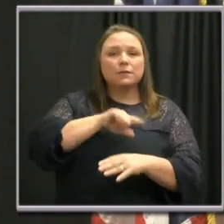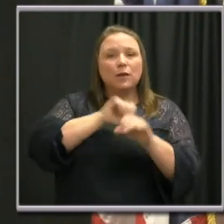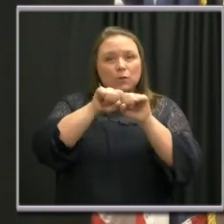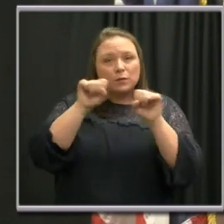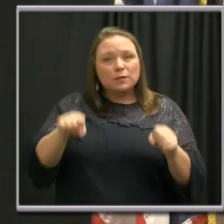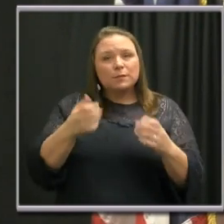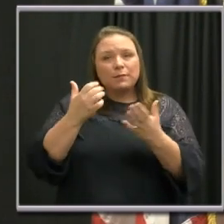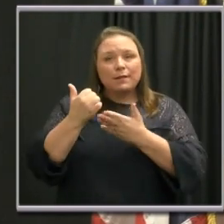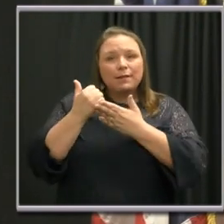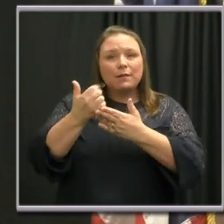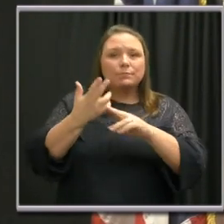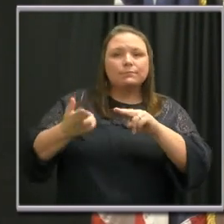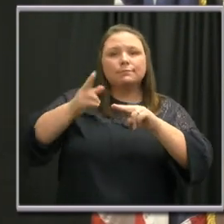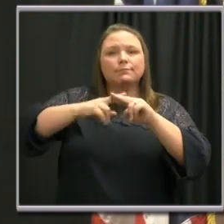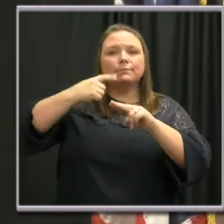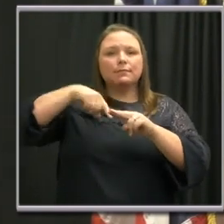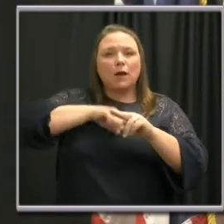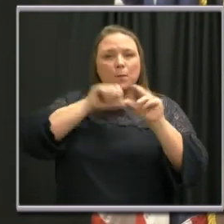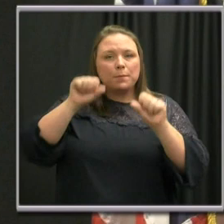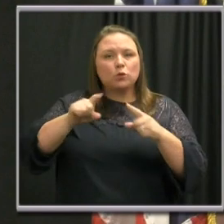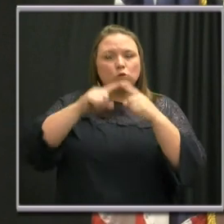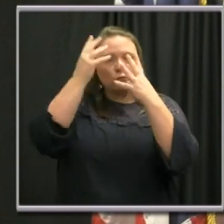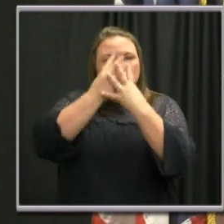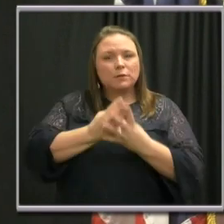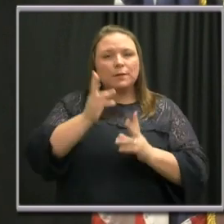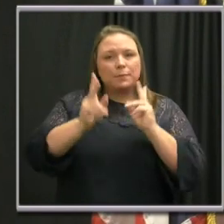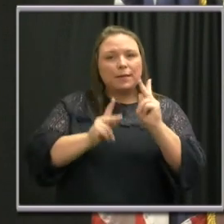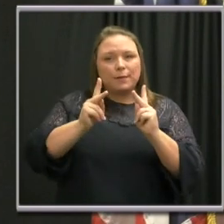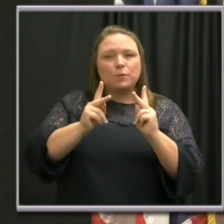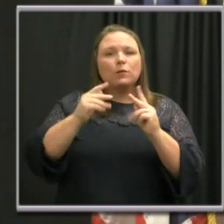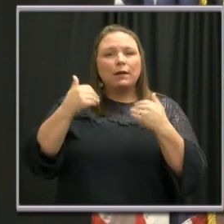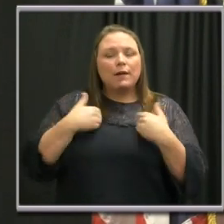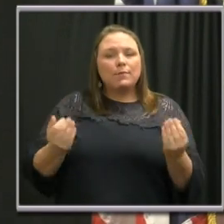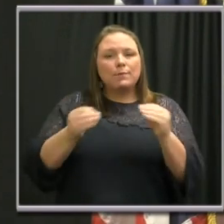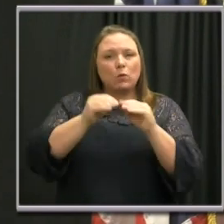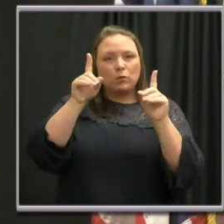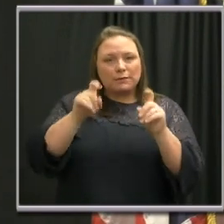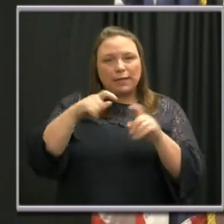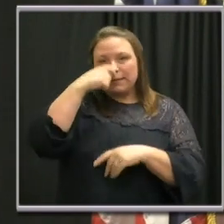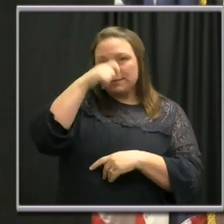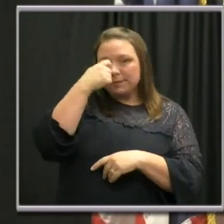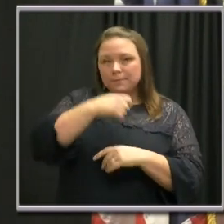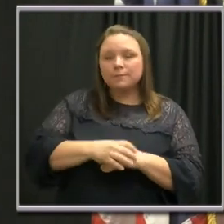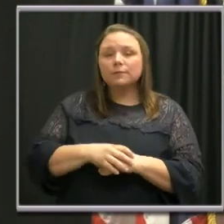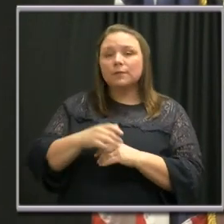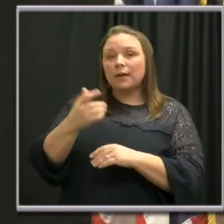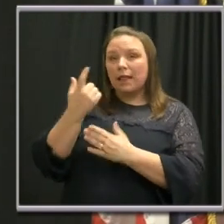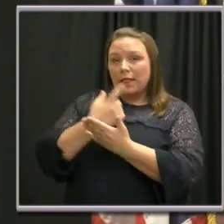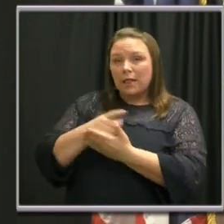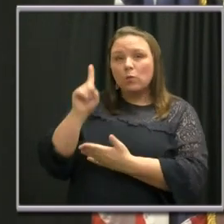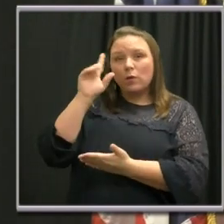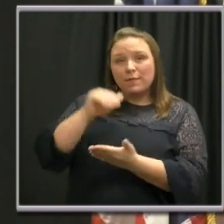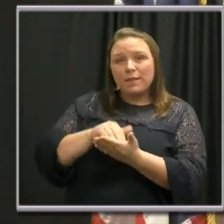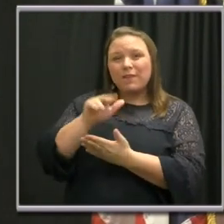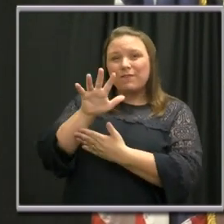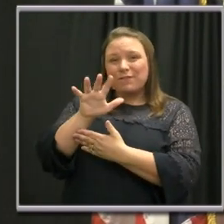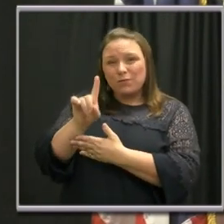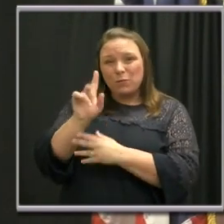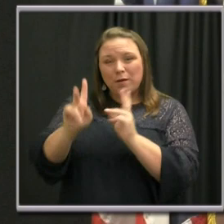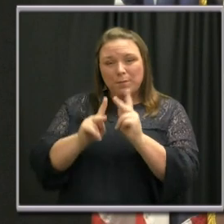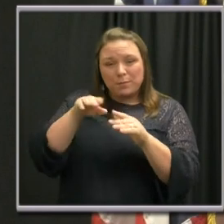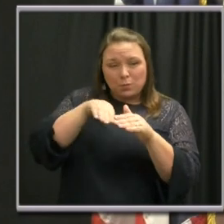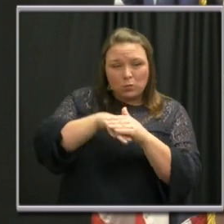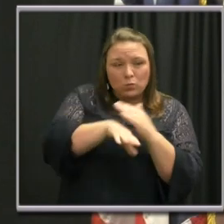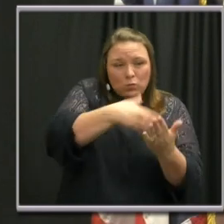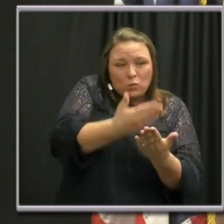which increases our capability to screen residents and conduct more COVID tests. Last week, 1,051 people were assessed